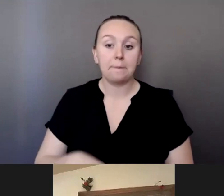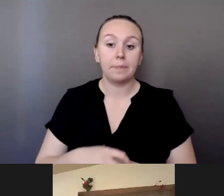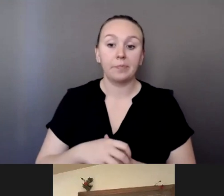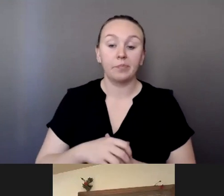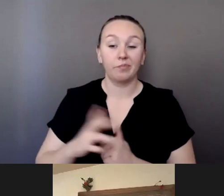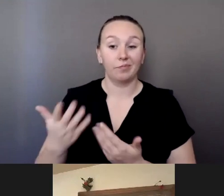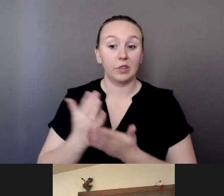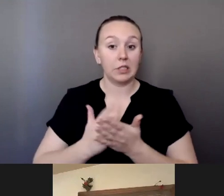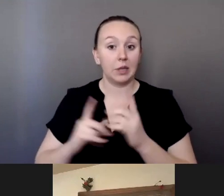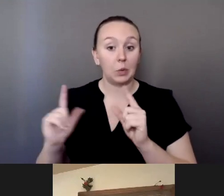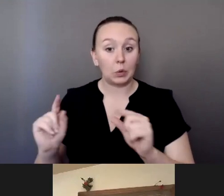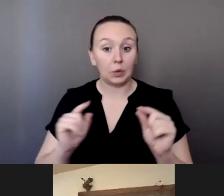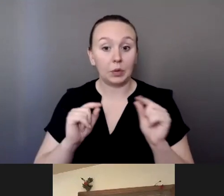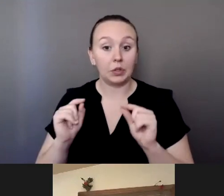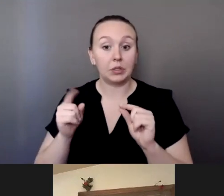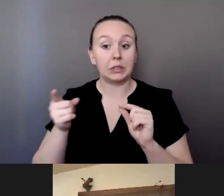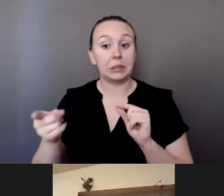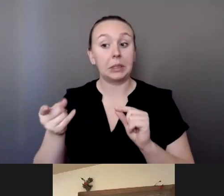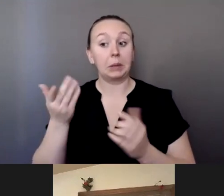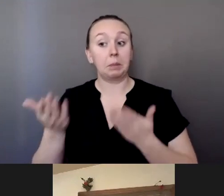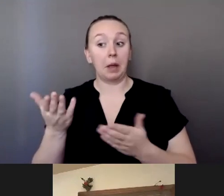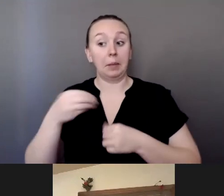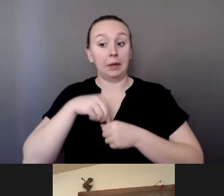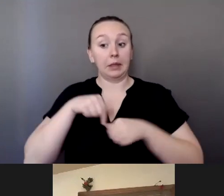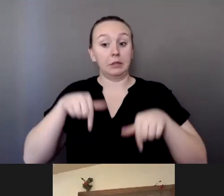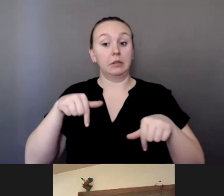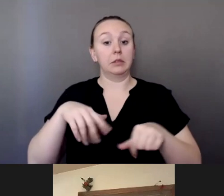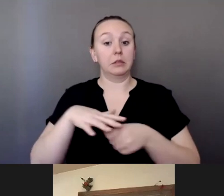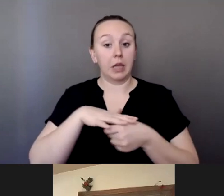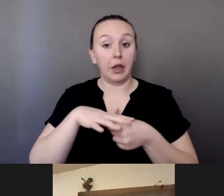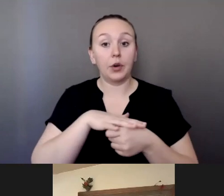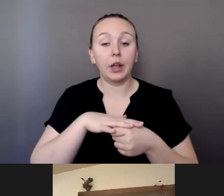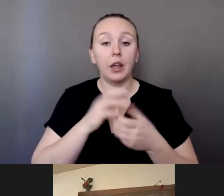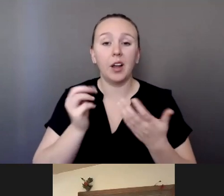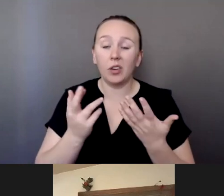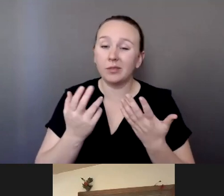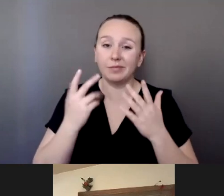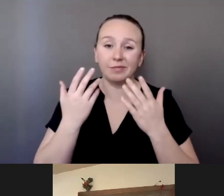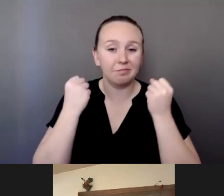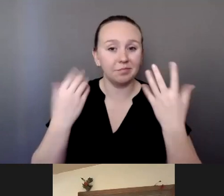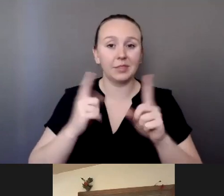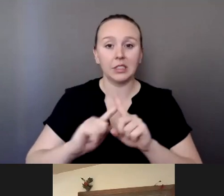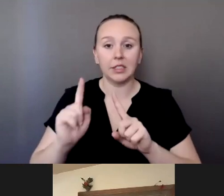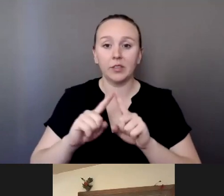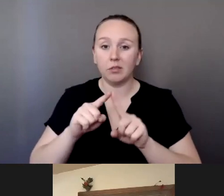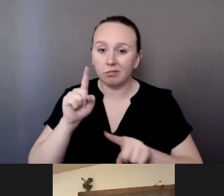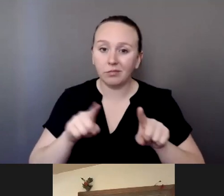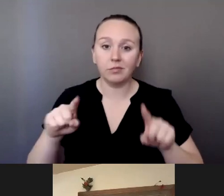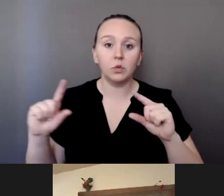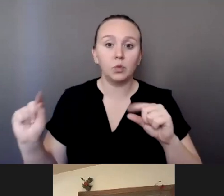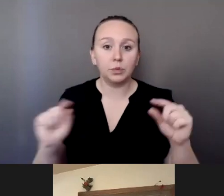be, you know, in this area or there's just all kinds of rumors out there. We've been trying to get